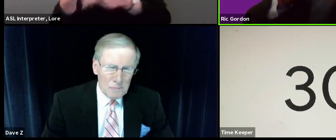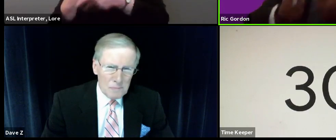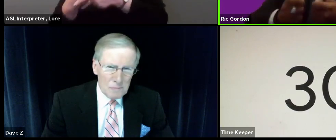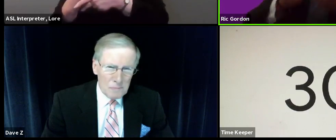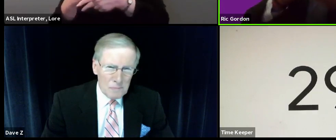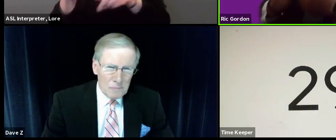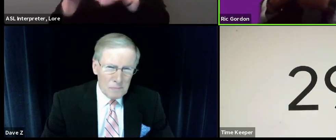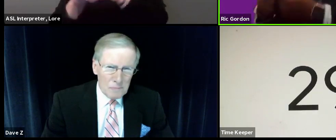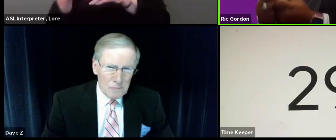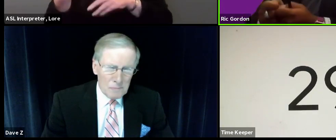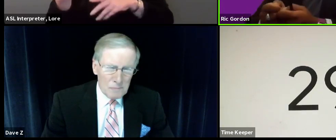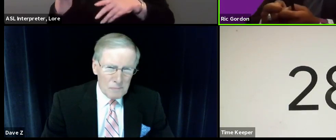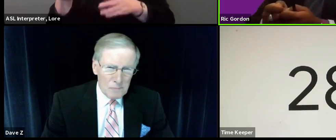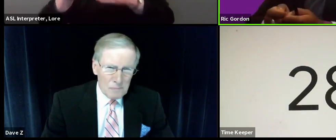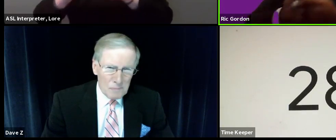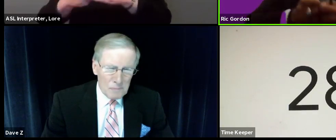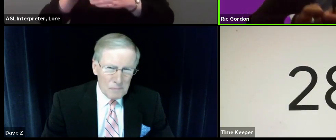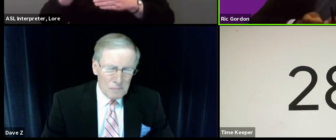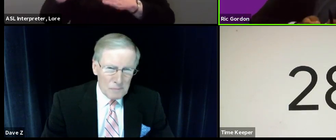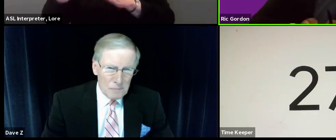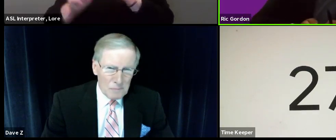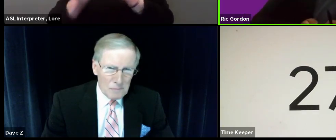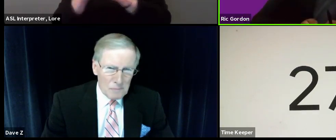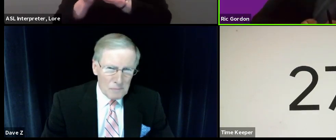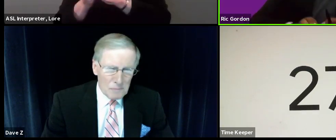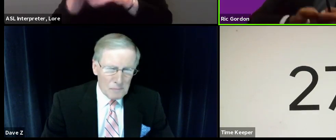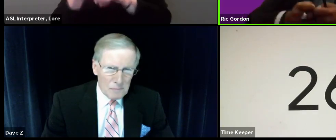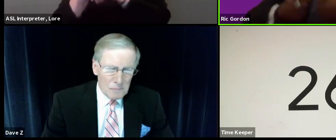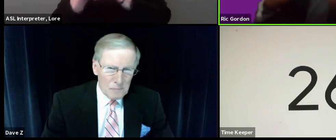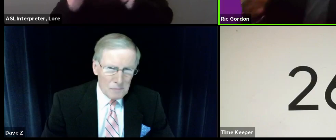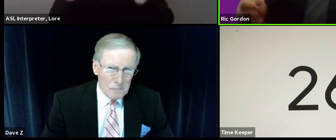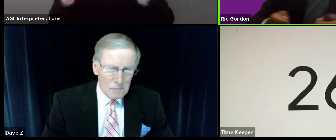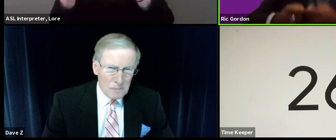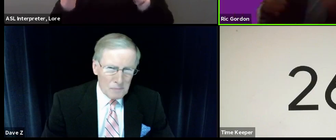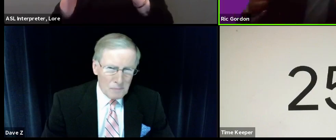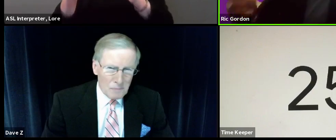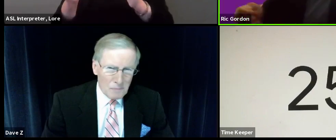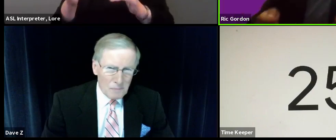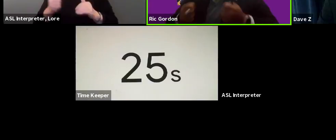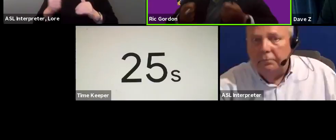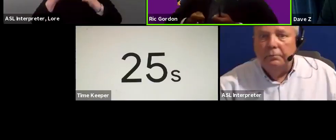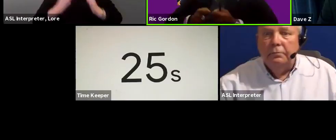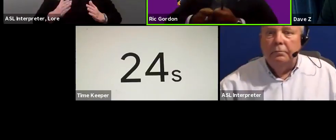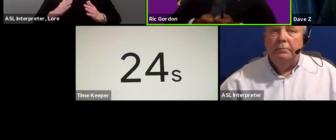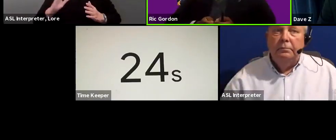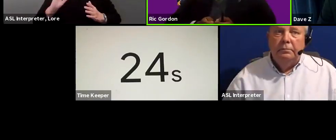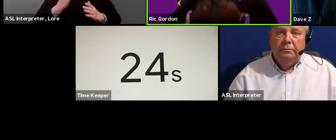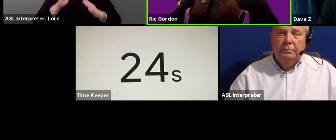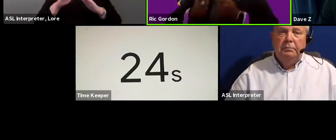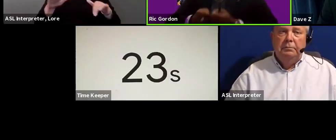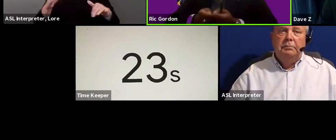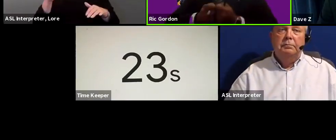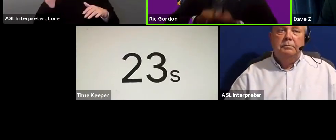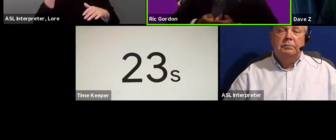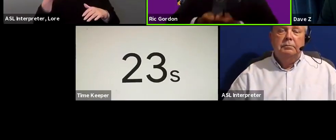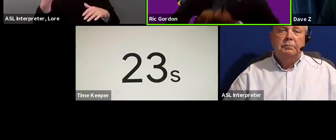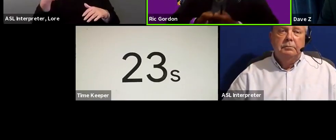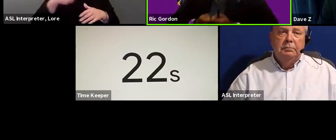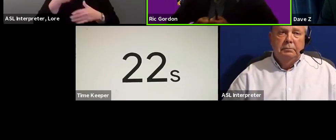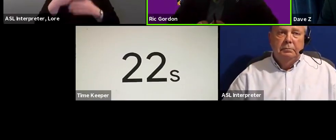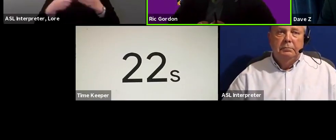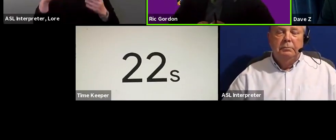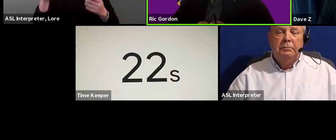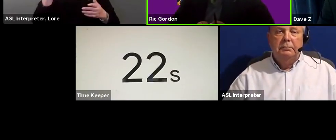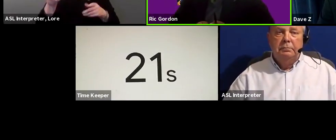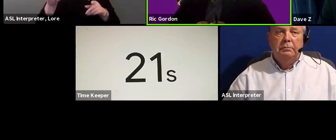because it begins at the top and then work its way down. So the residents, our children are looking at us and what we do,